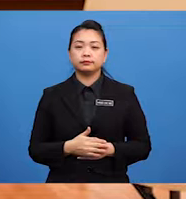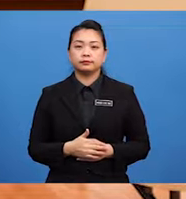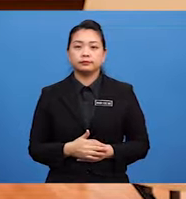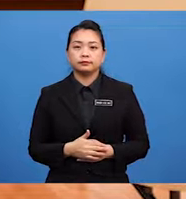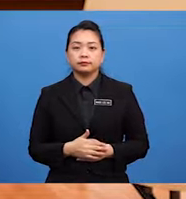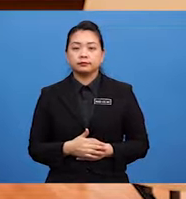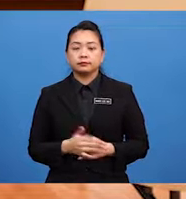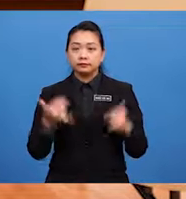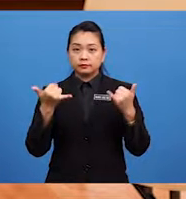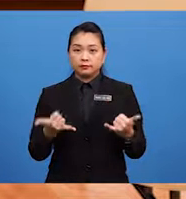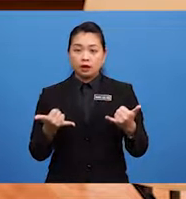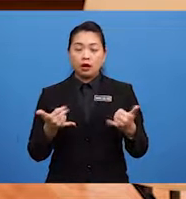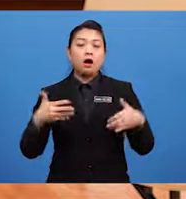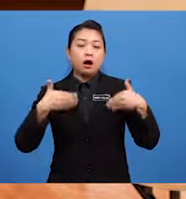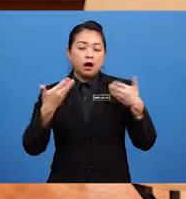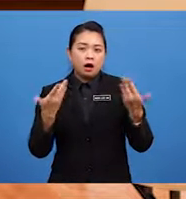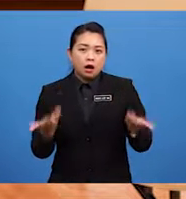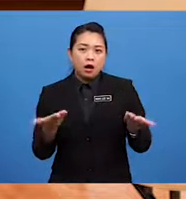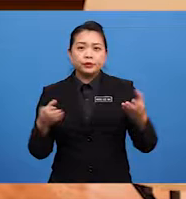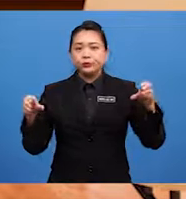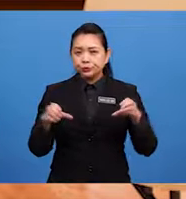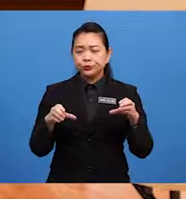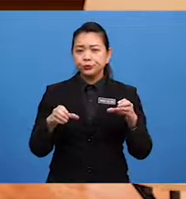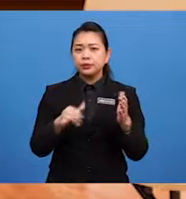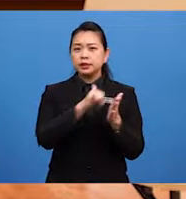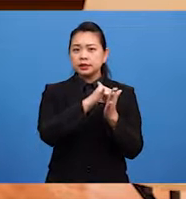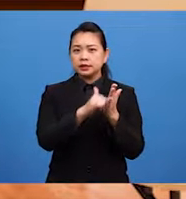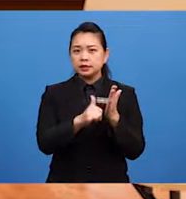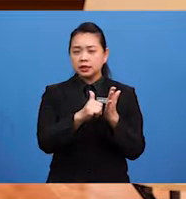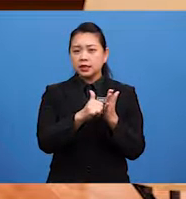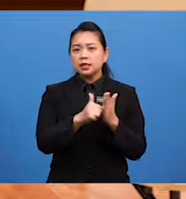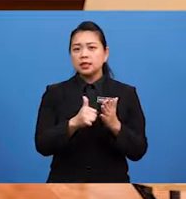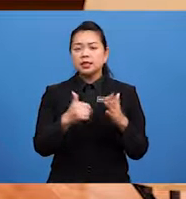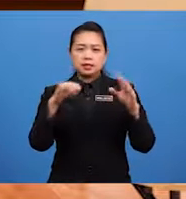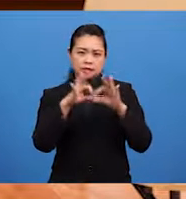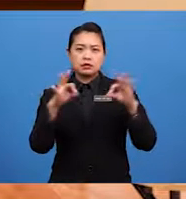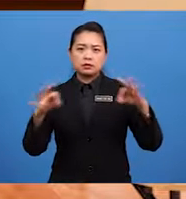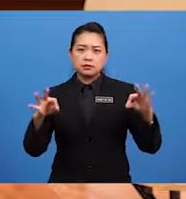Now, how do these sentences make you feel?